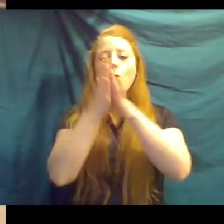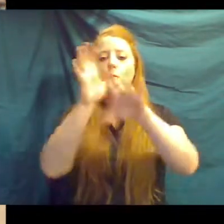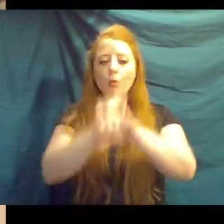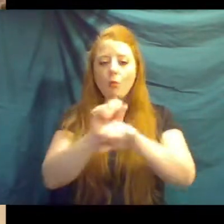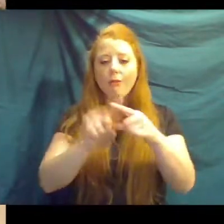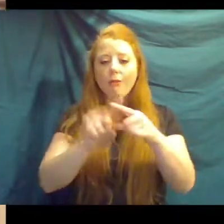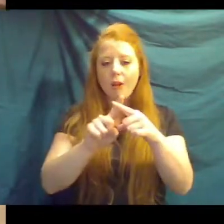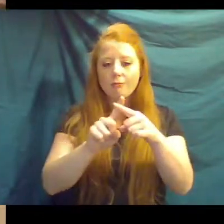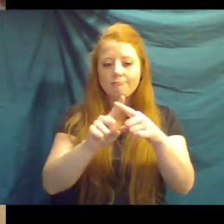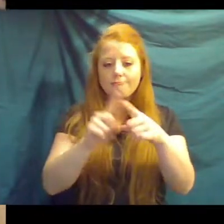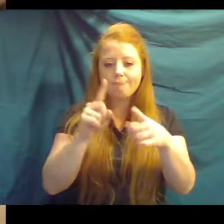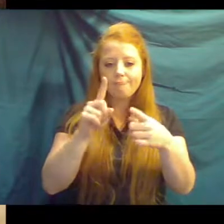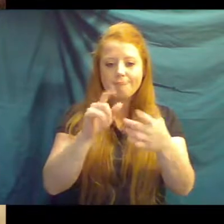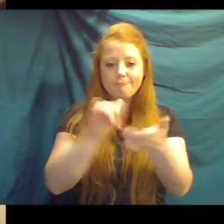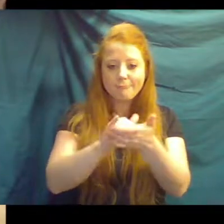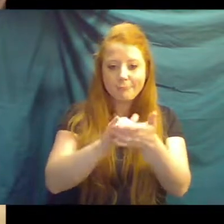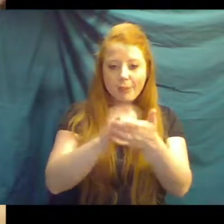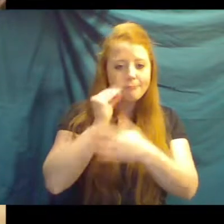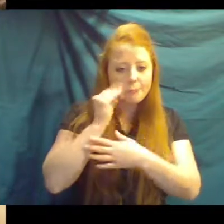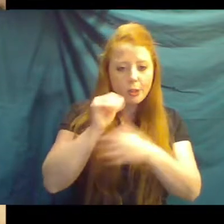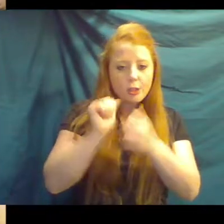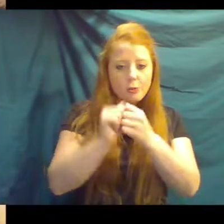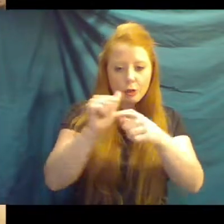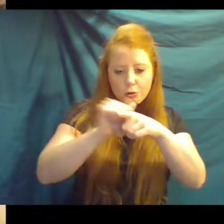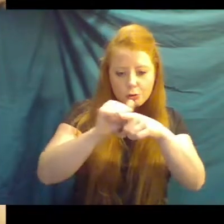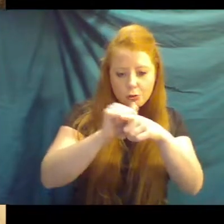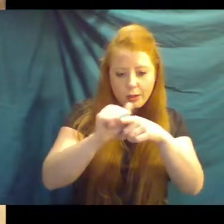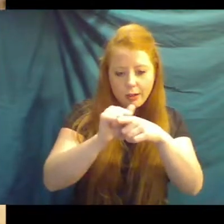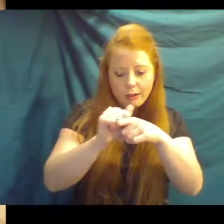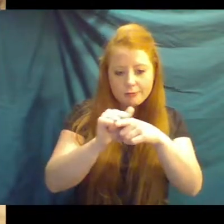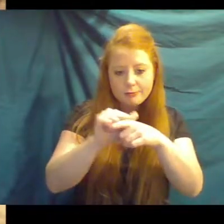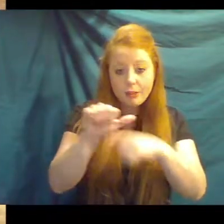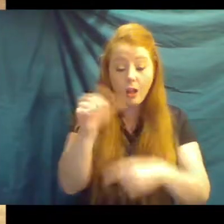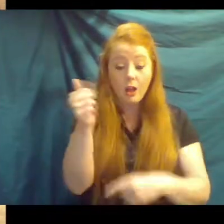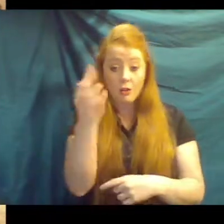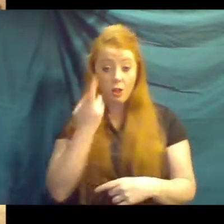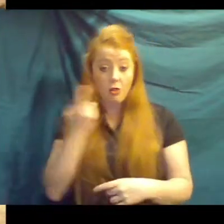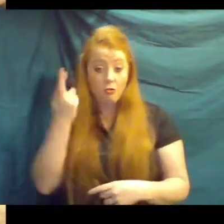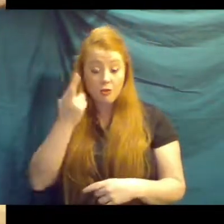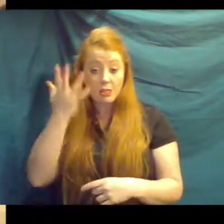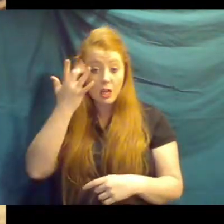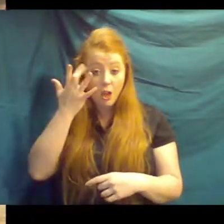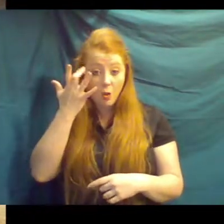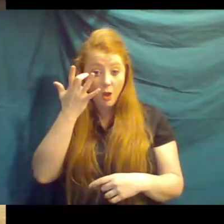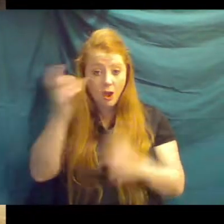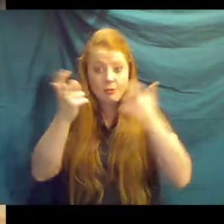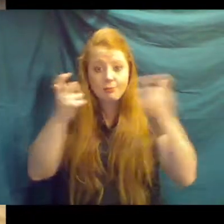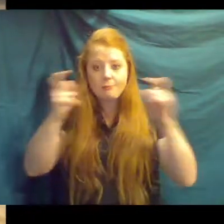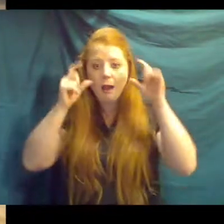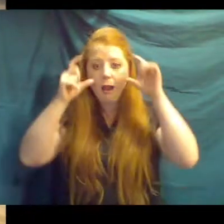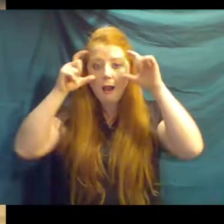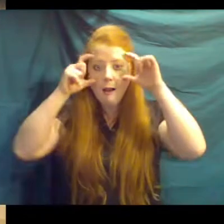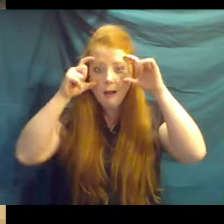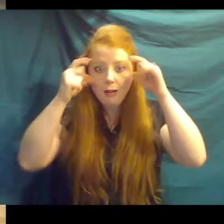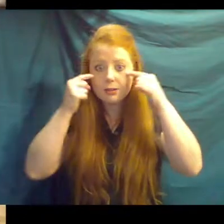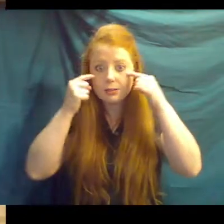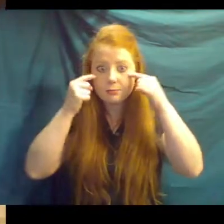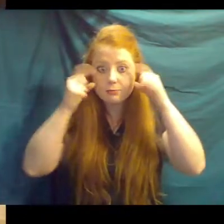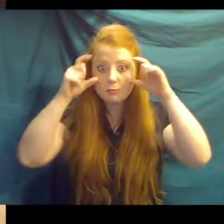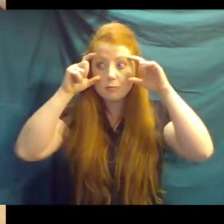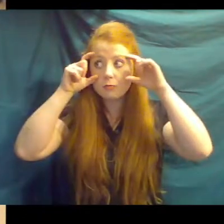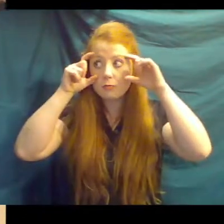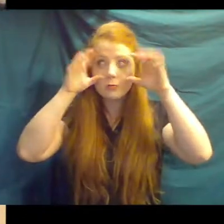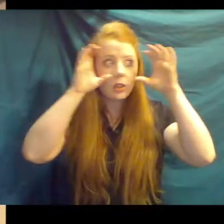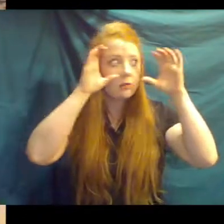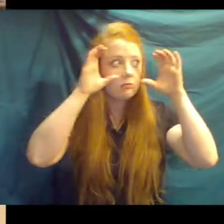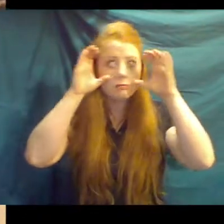The reason that giraffes have to get used to things, or one of the reasons other than being a prey animal, is those giant eyes. So they can see really,